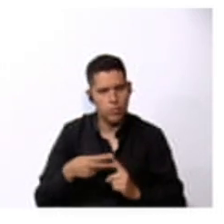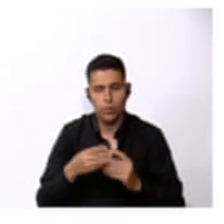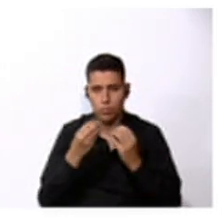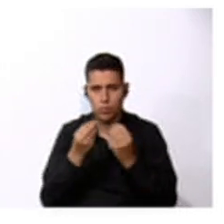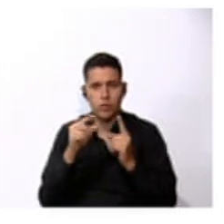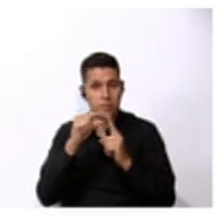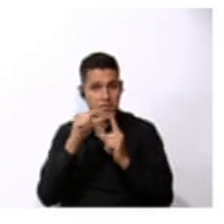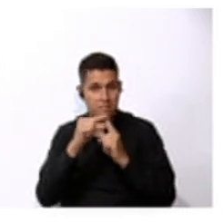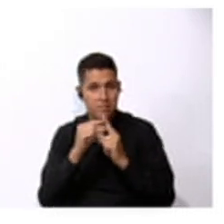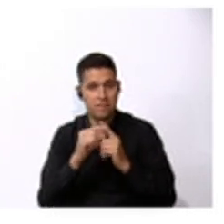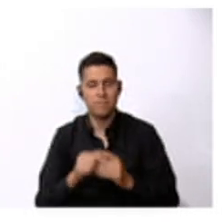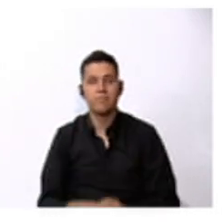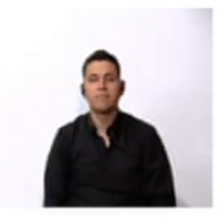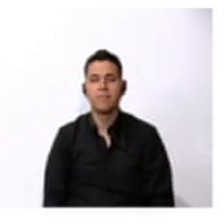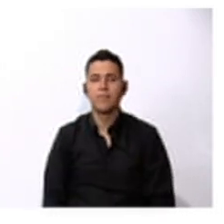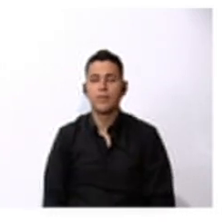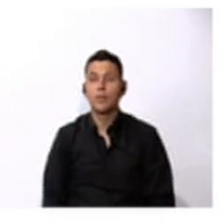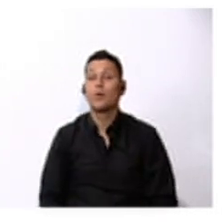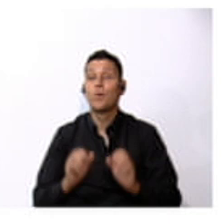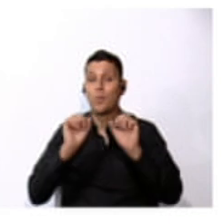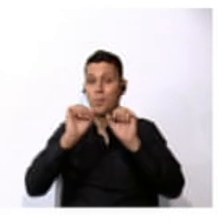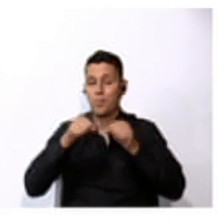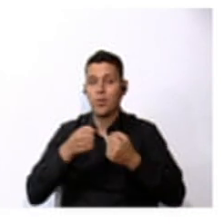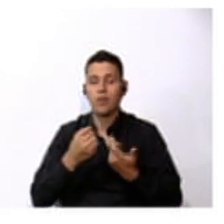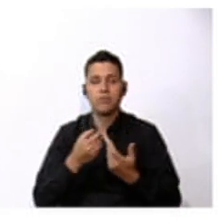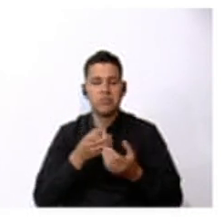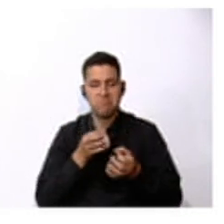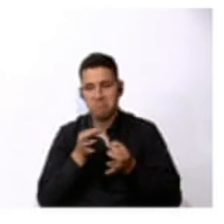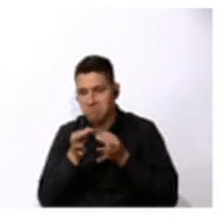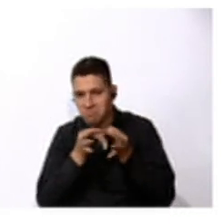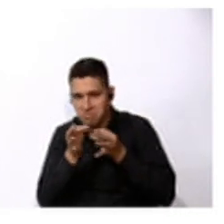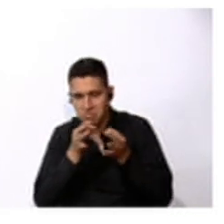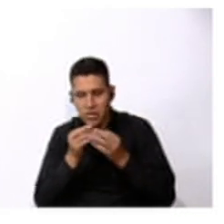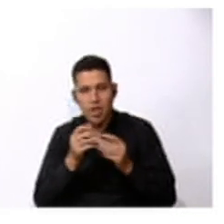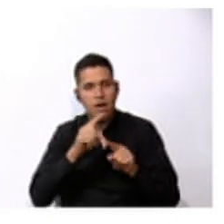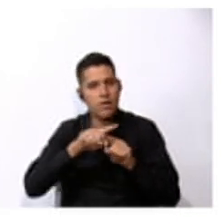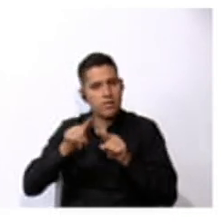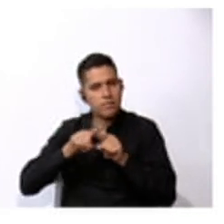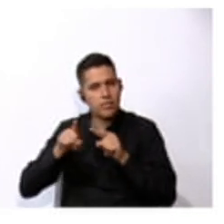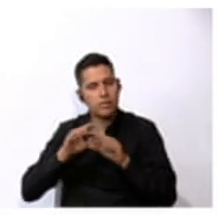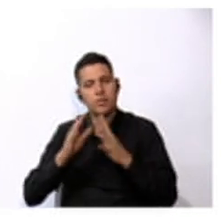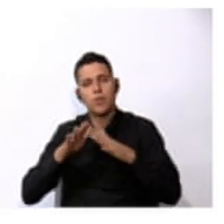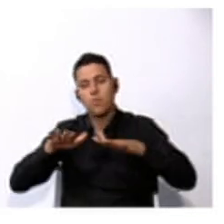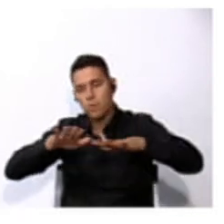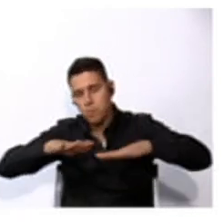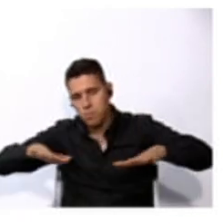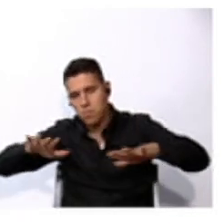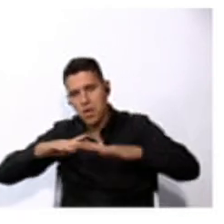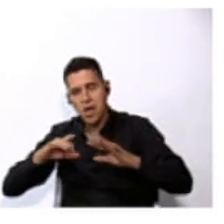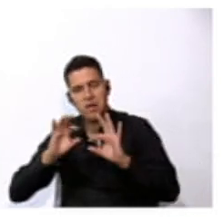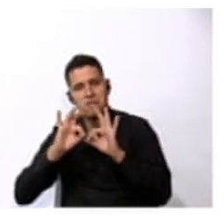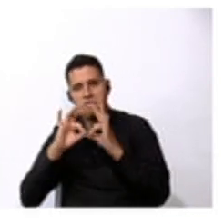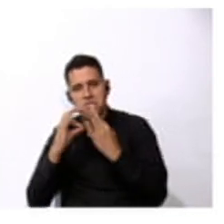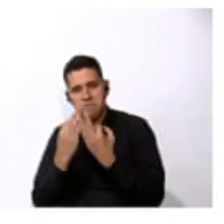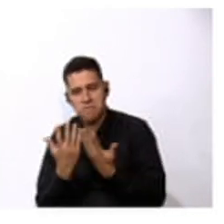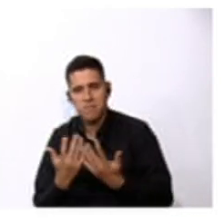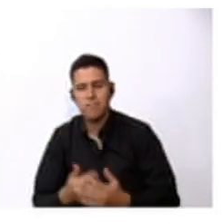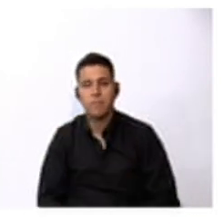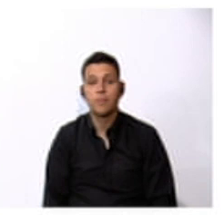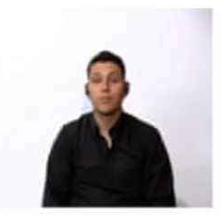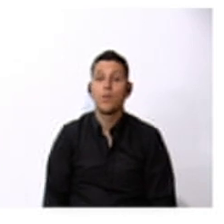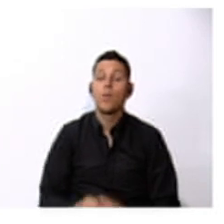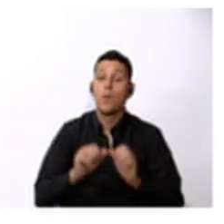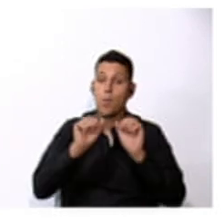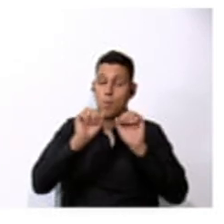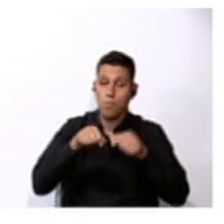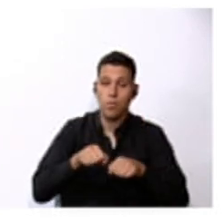Ah. I can describe location of familiar places. Very good. I can